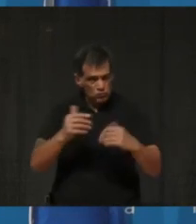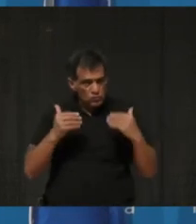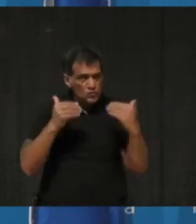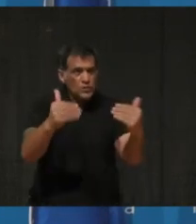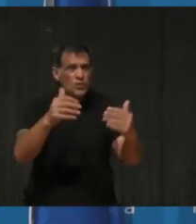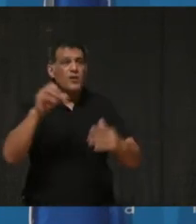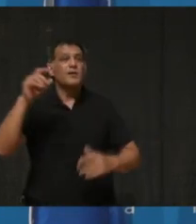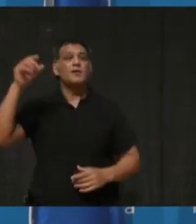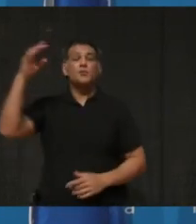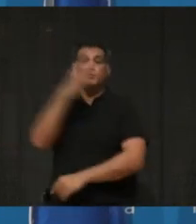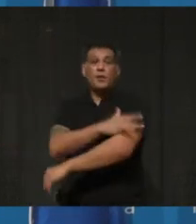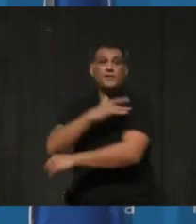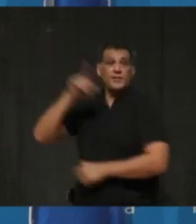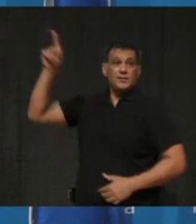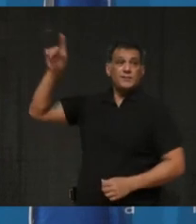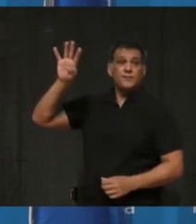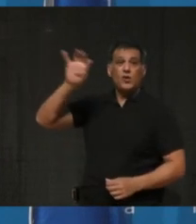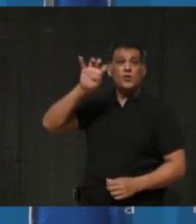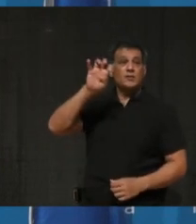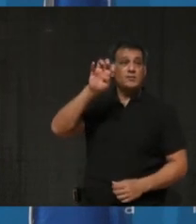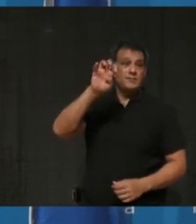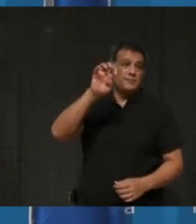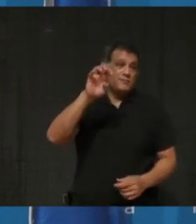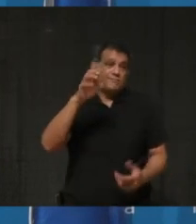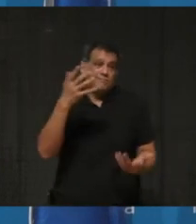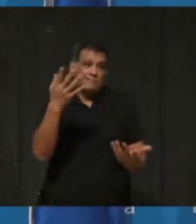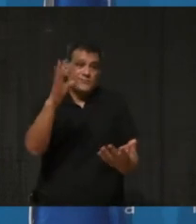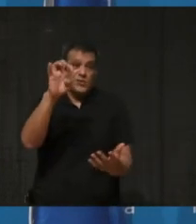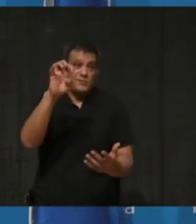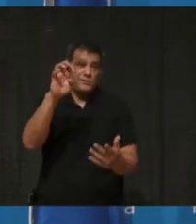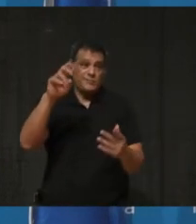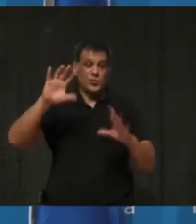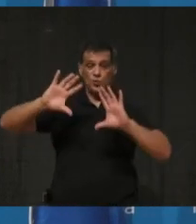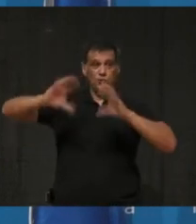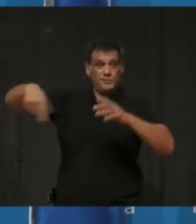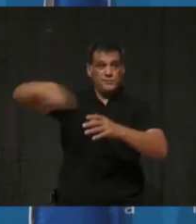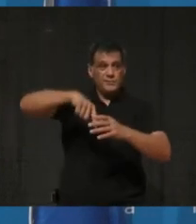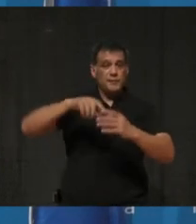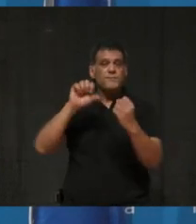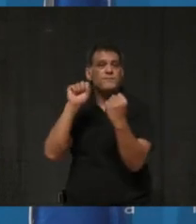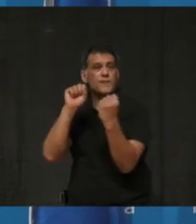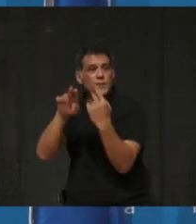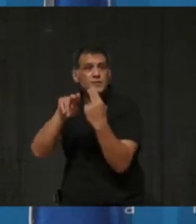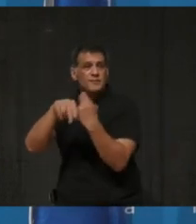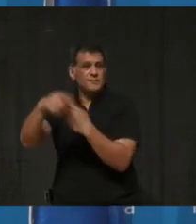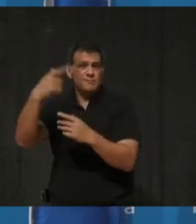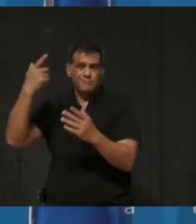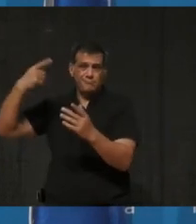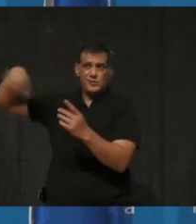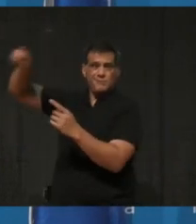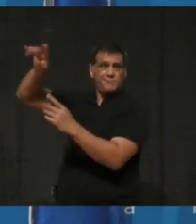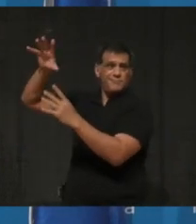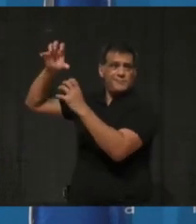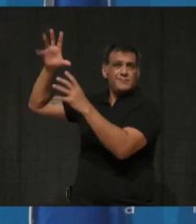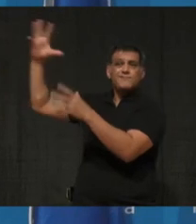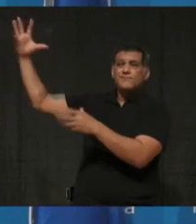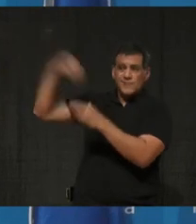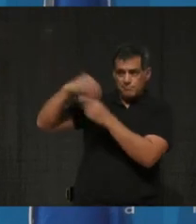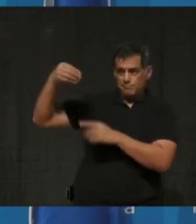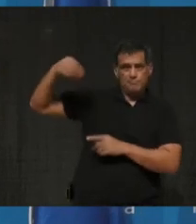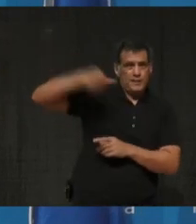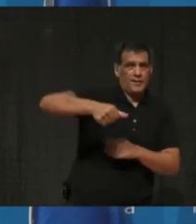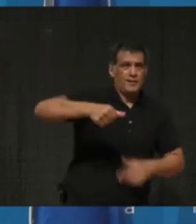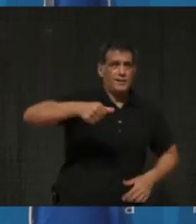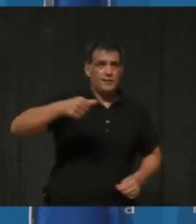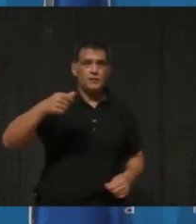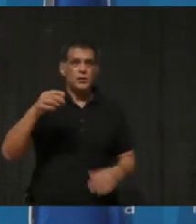400 series highway, so this would be a provincially built highway, but there are always other costs that would be incurred. And, of